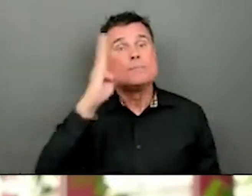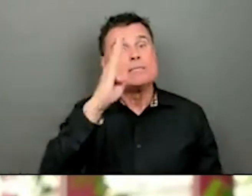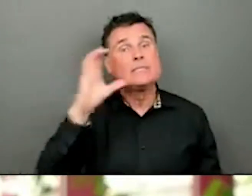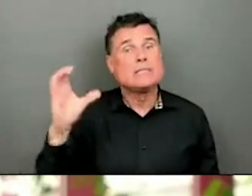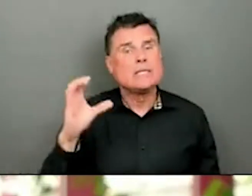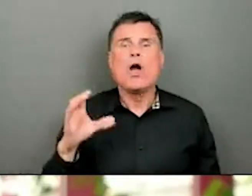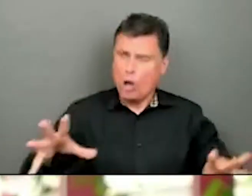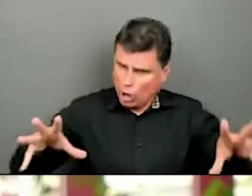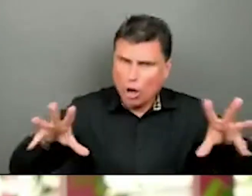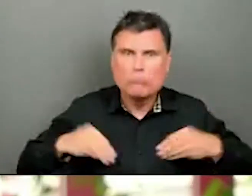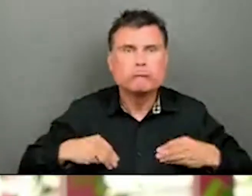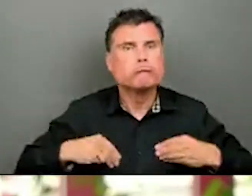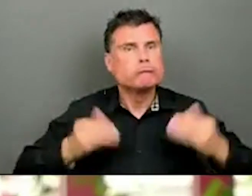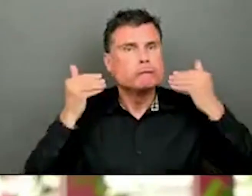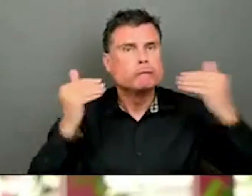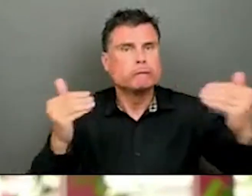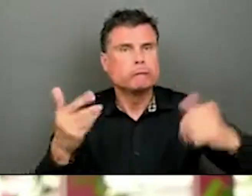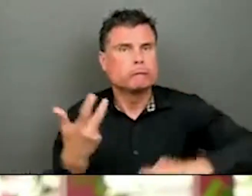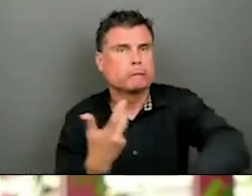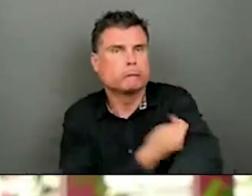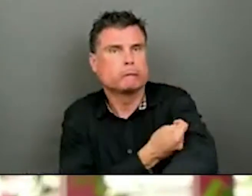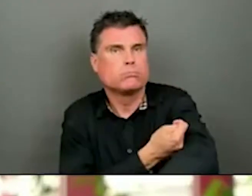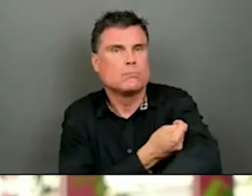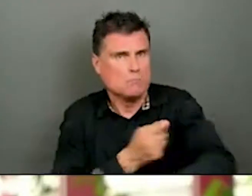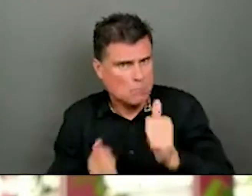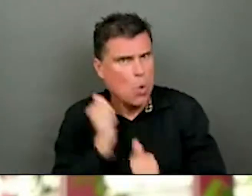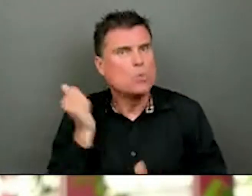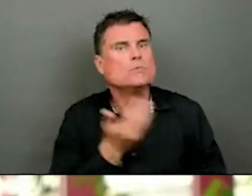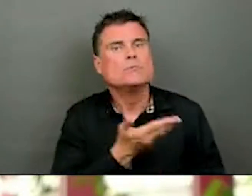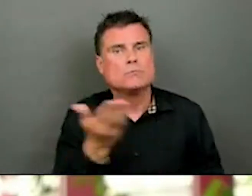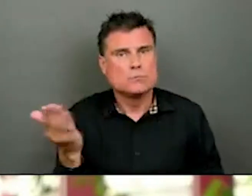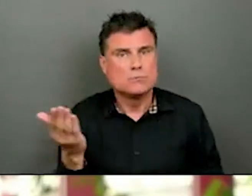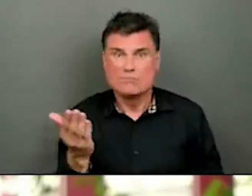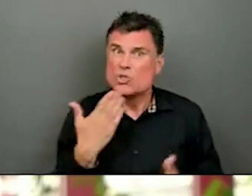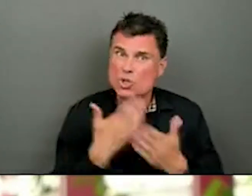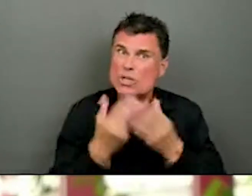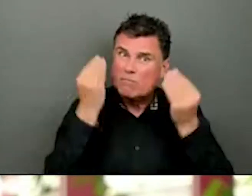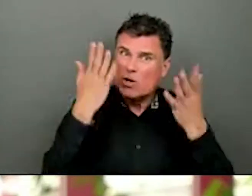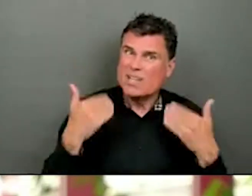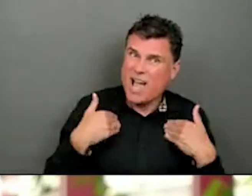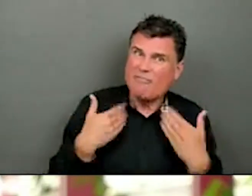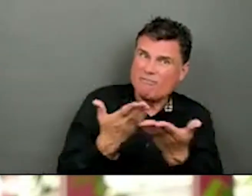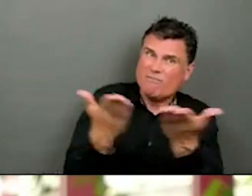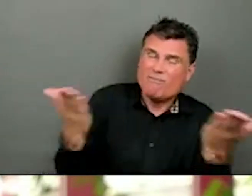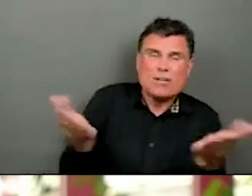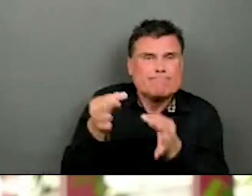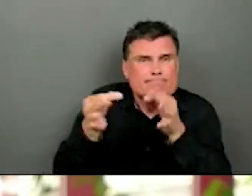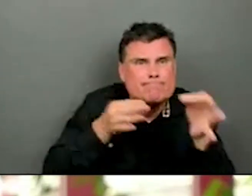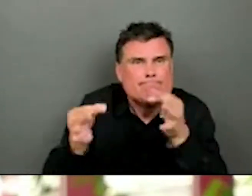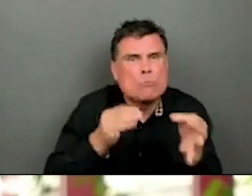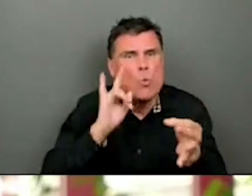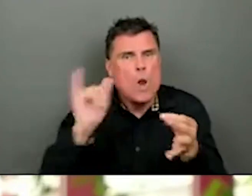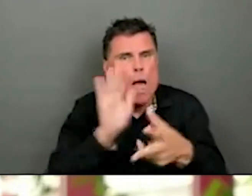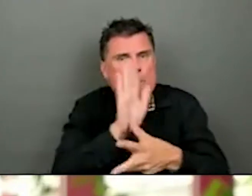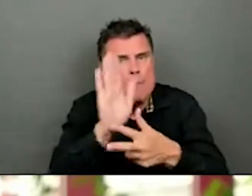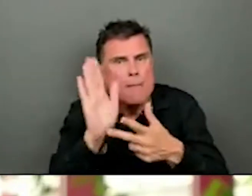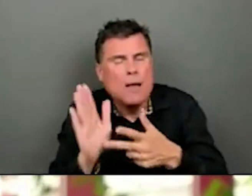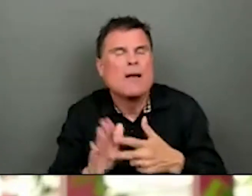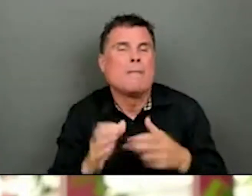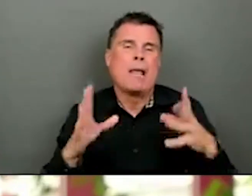lots of good information that people can find. I know there's a lot of misinformation and